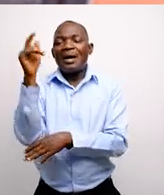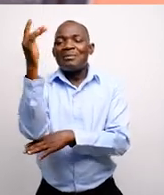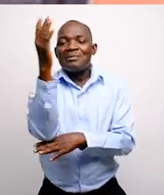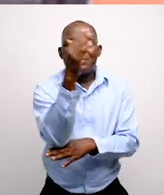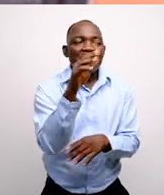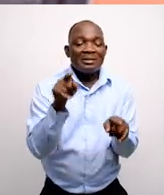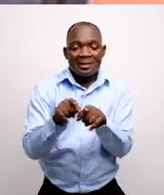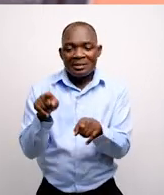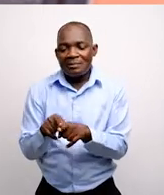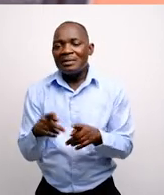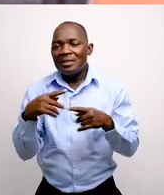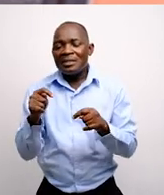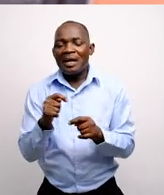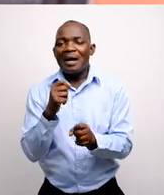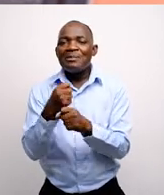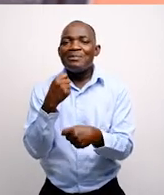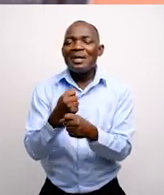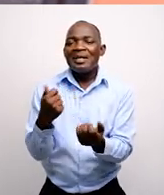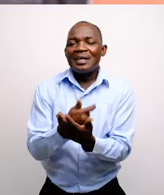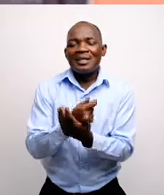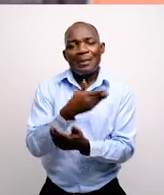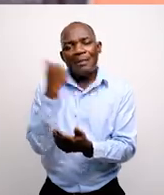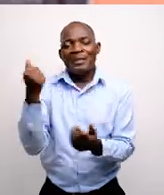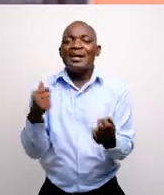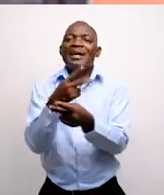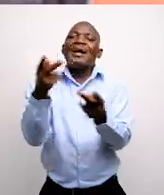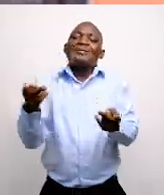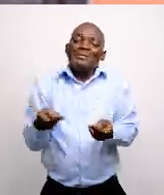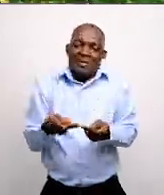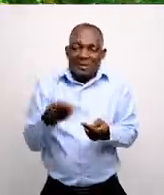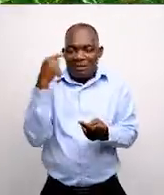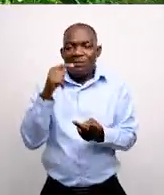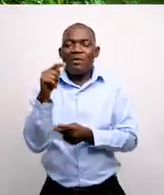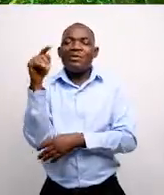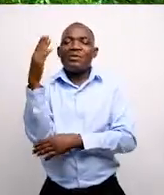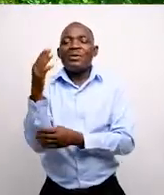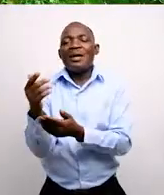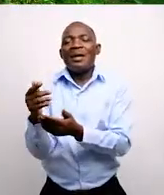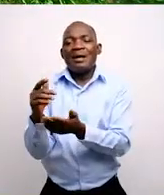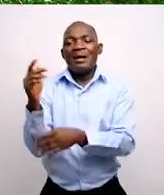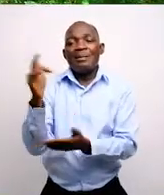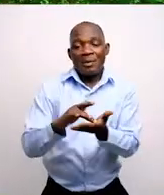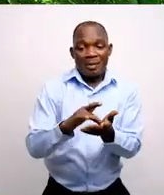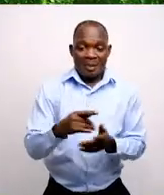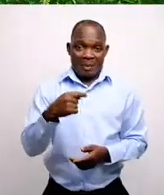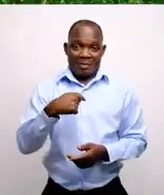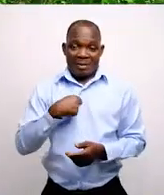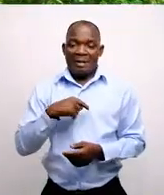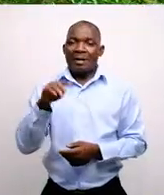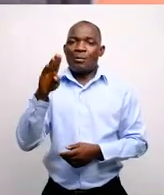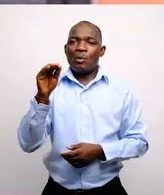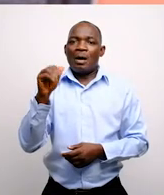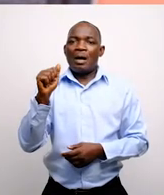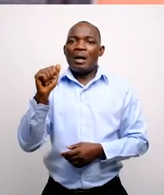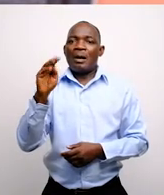a medicinal plantation and also make Ghana as a home for herbal plantation. I, as